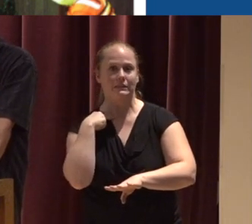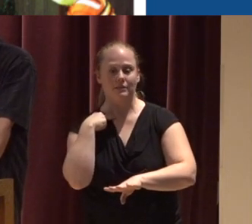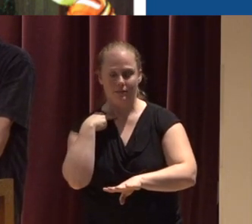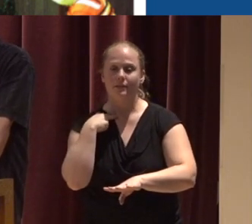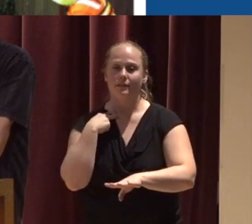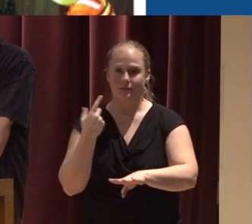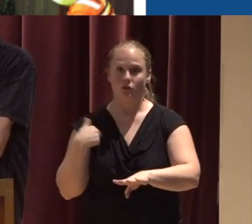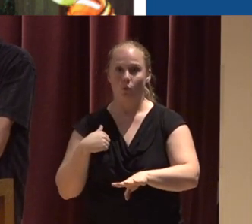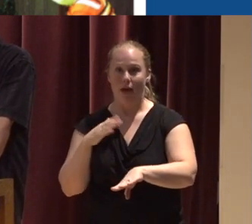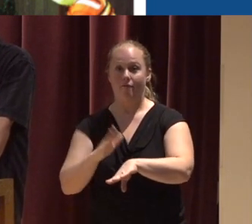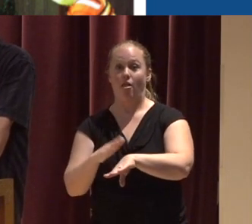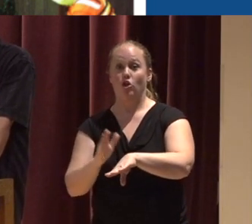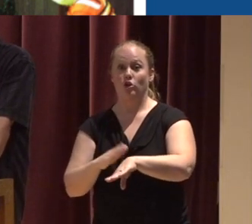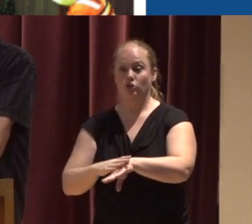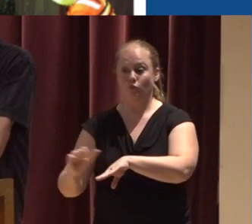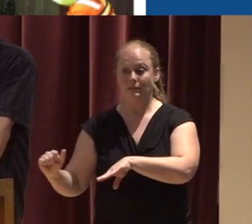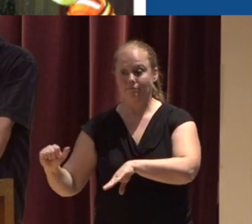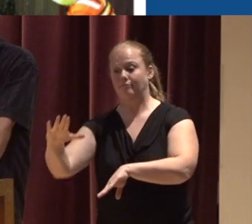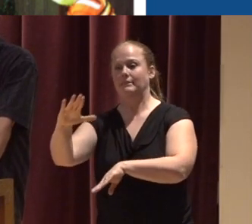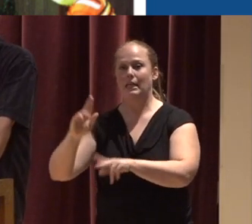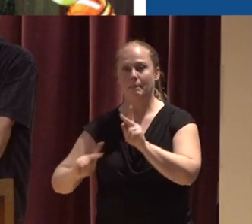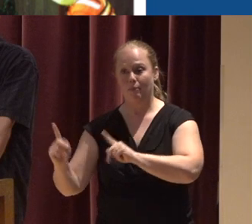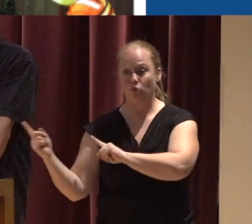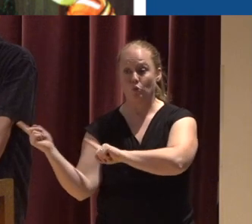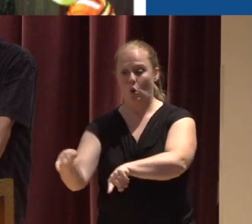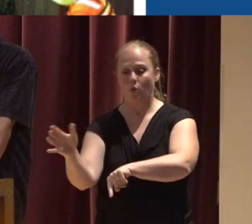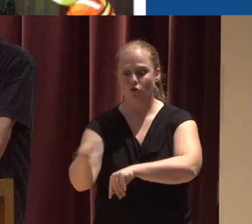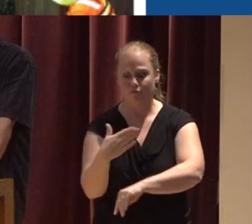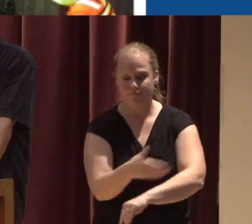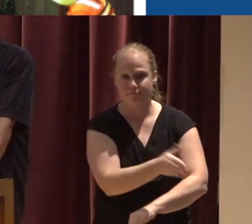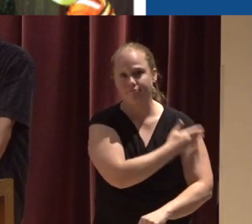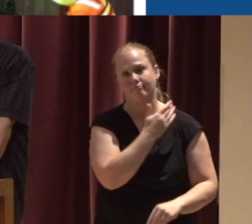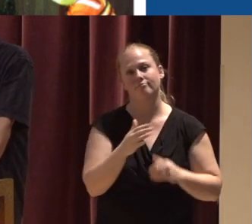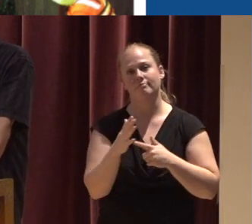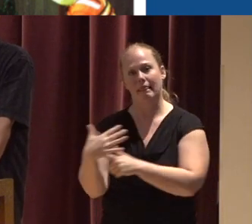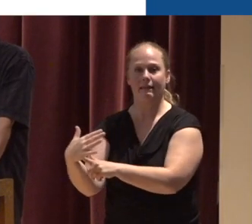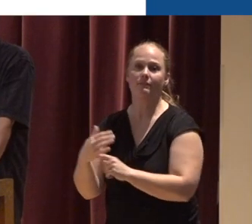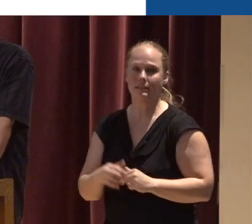use these alerts to dispatch people As soon as that rain hits the ground